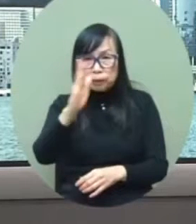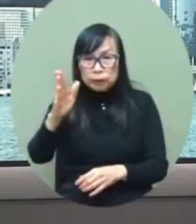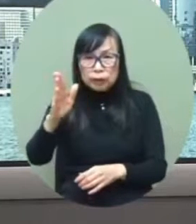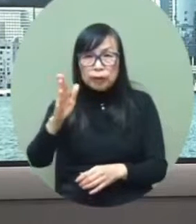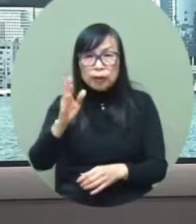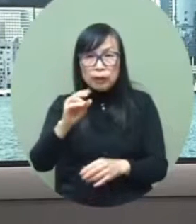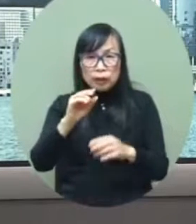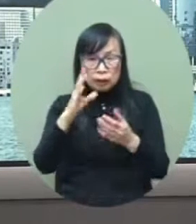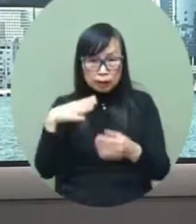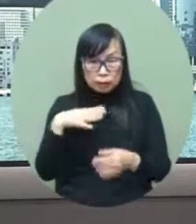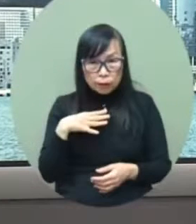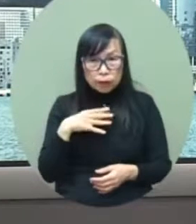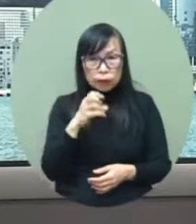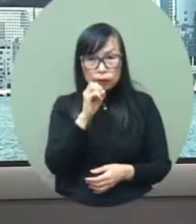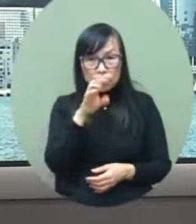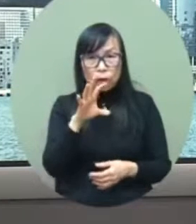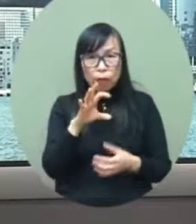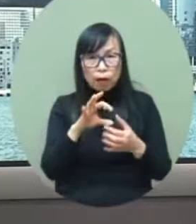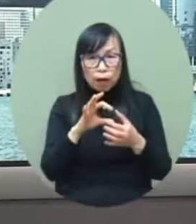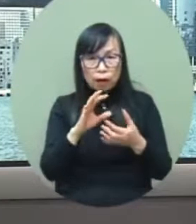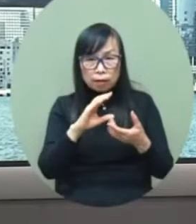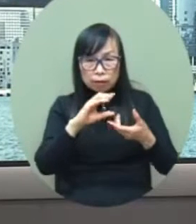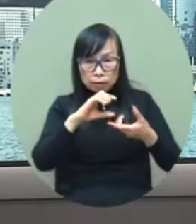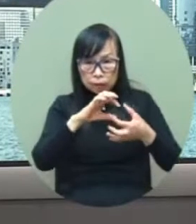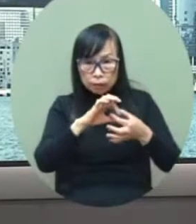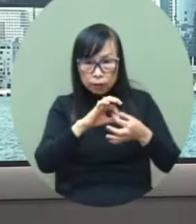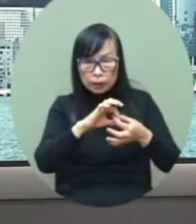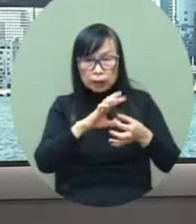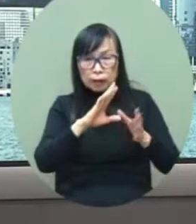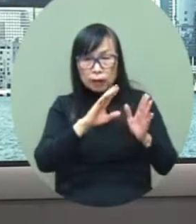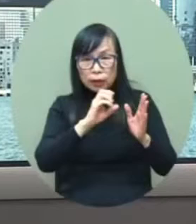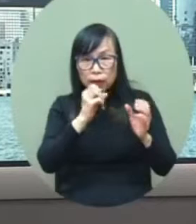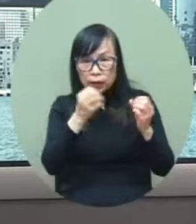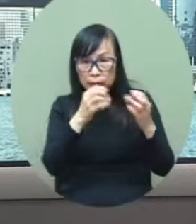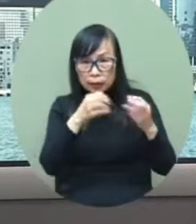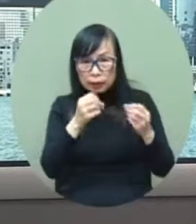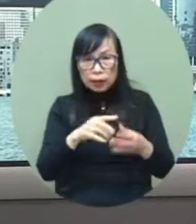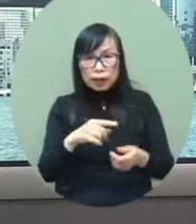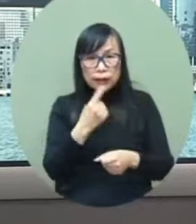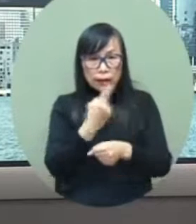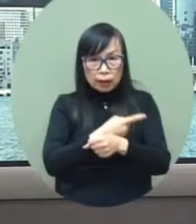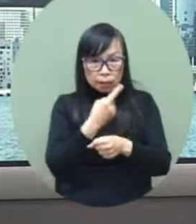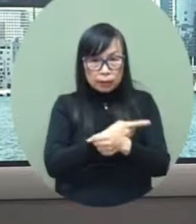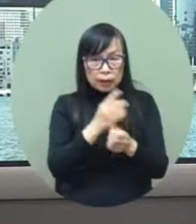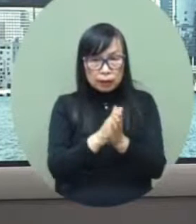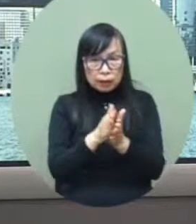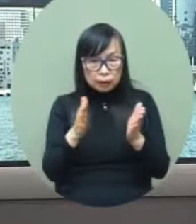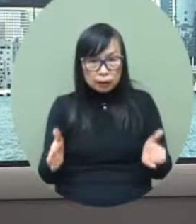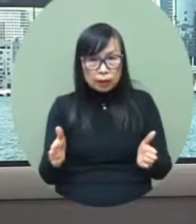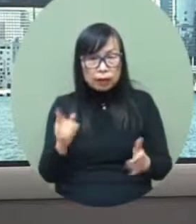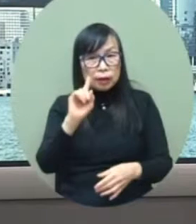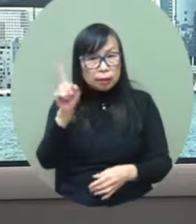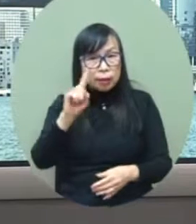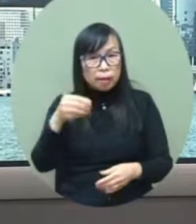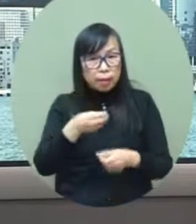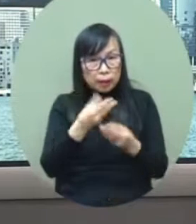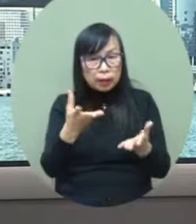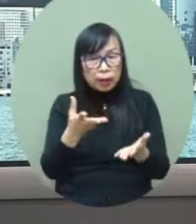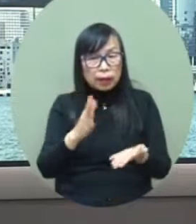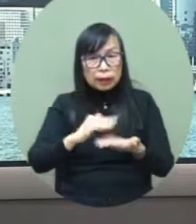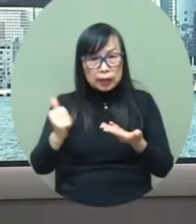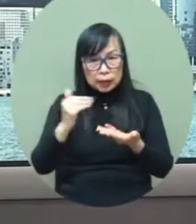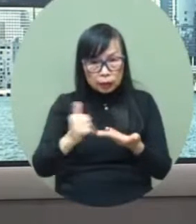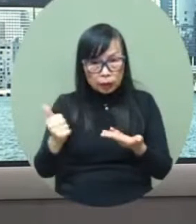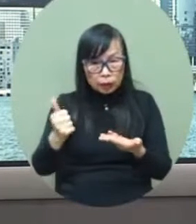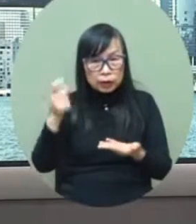the developments in the community. And during this transition, there